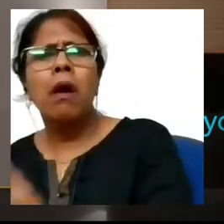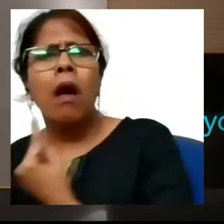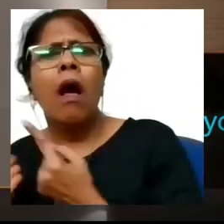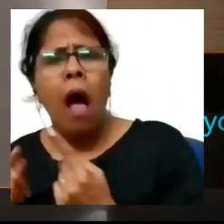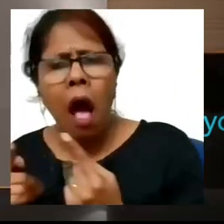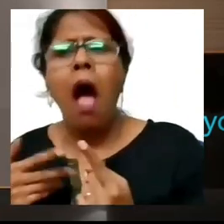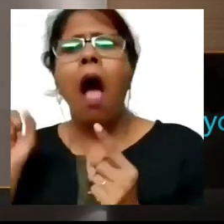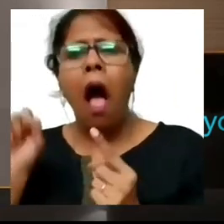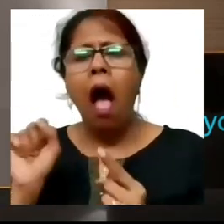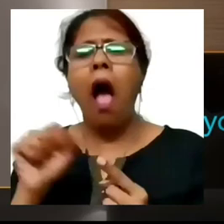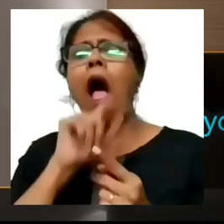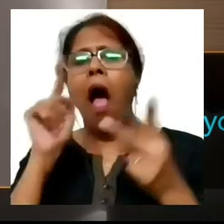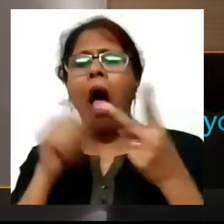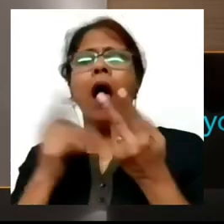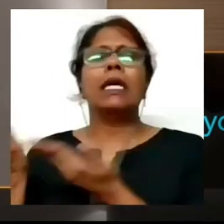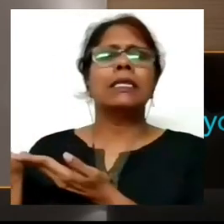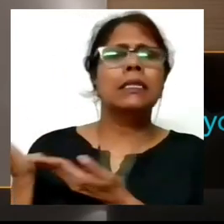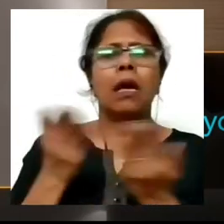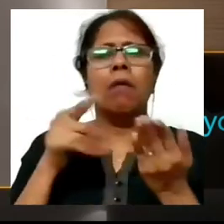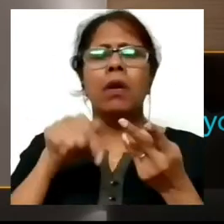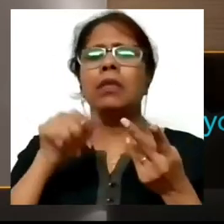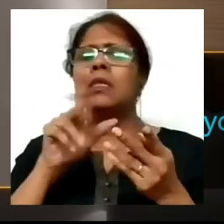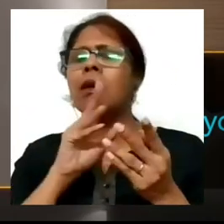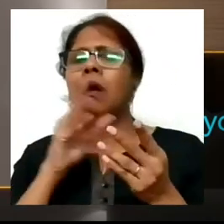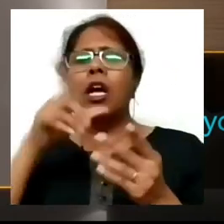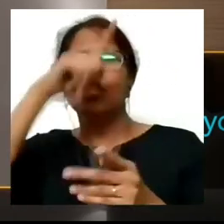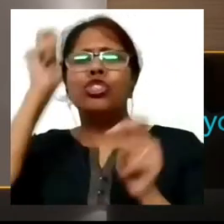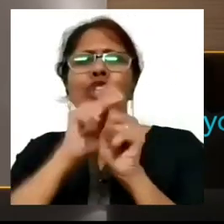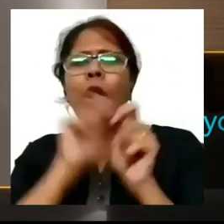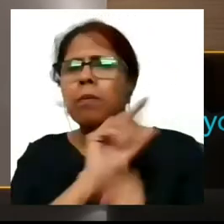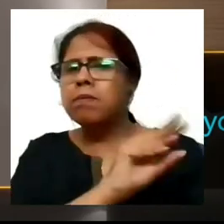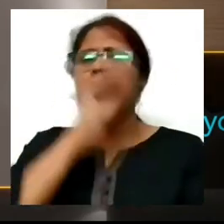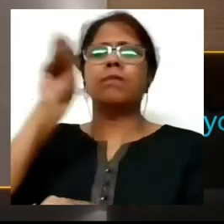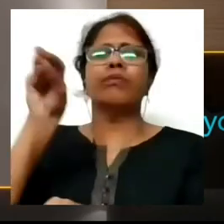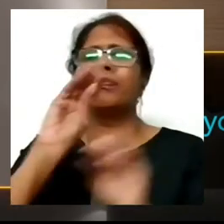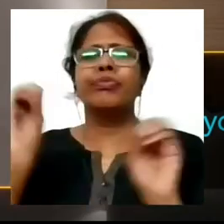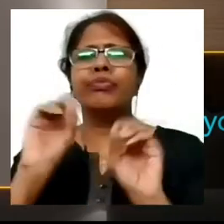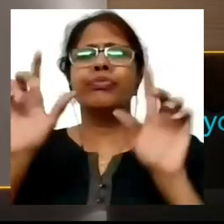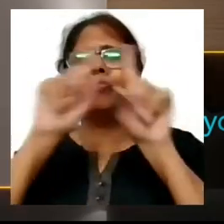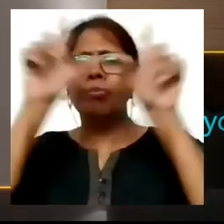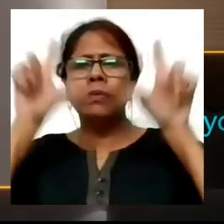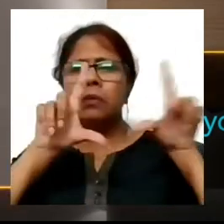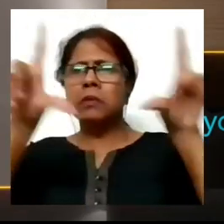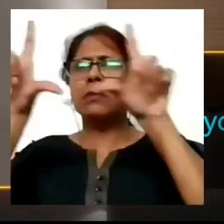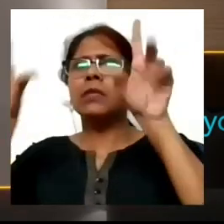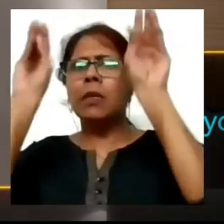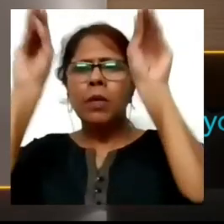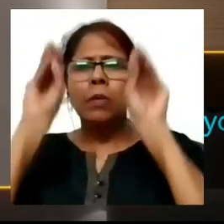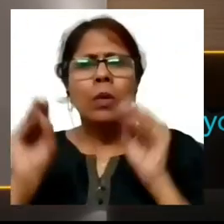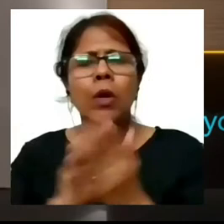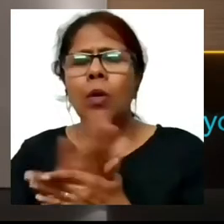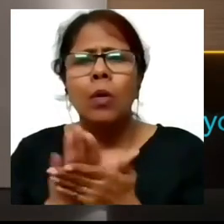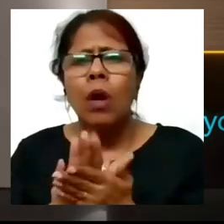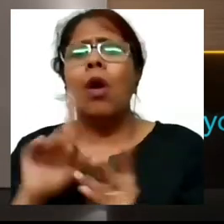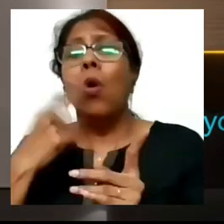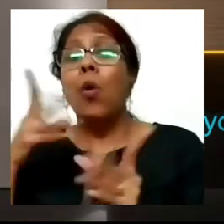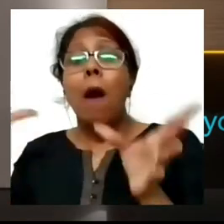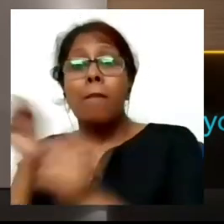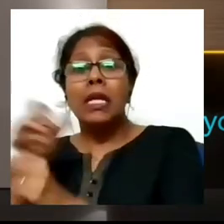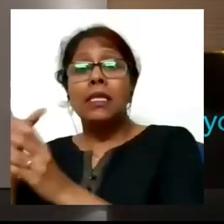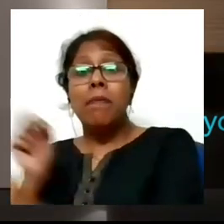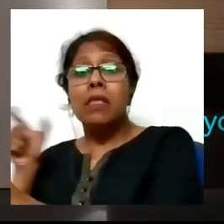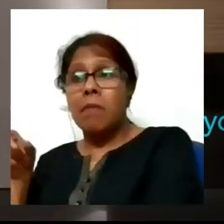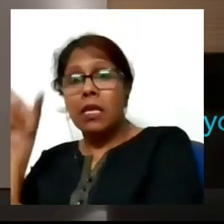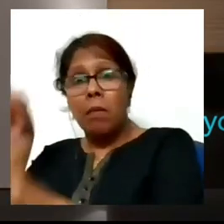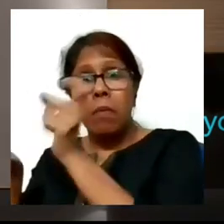did not get a service and I all those people who had called me were also people who had not gotten service allocations